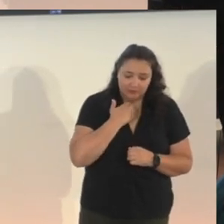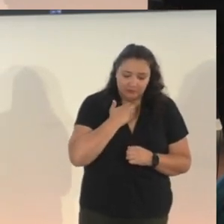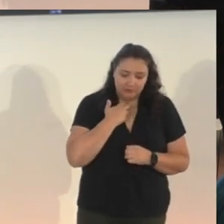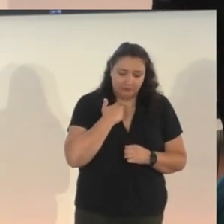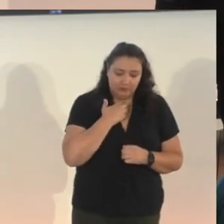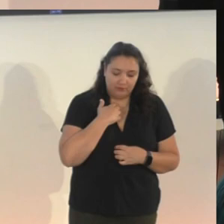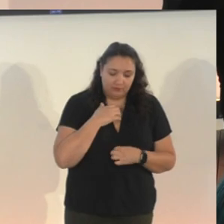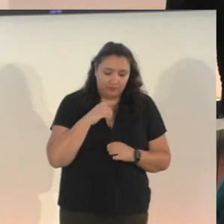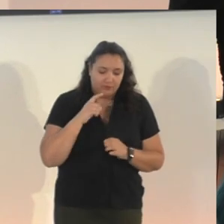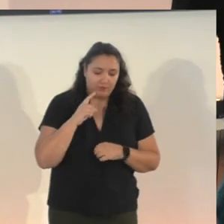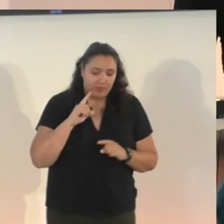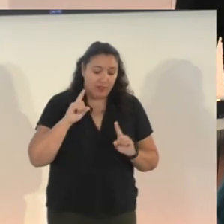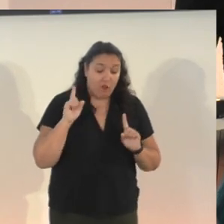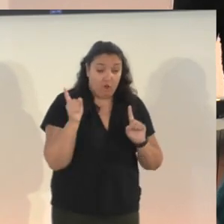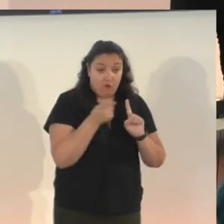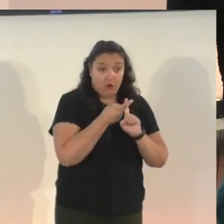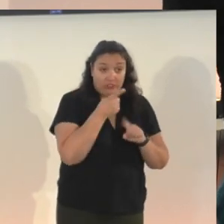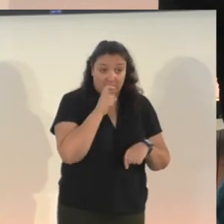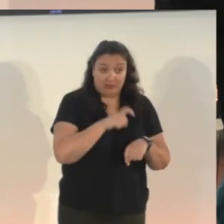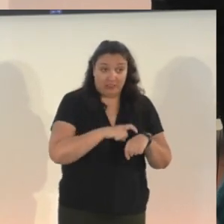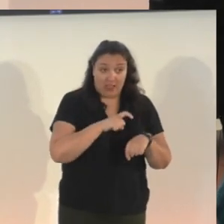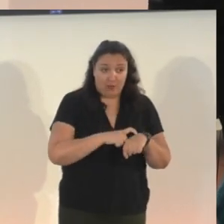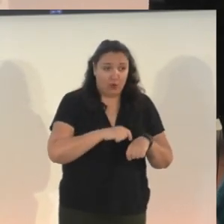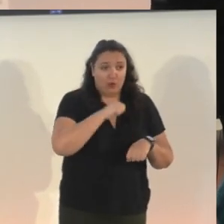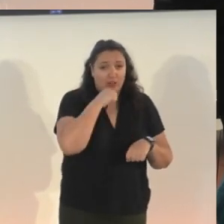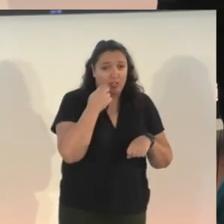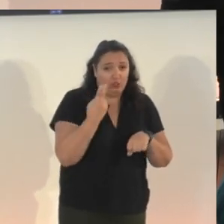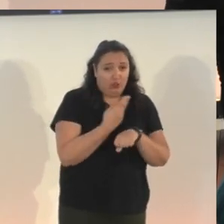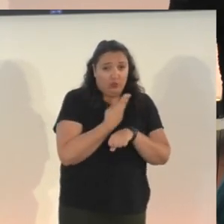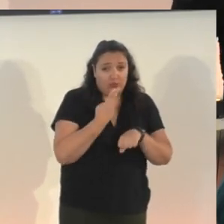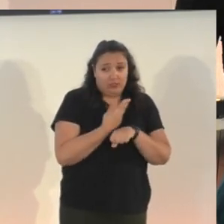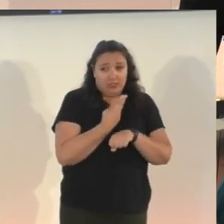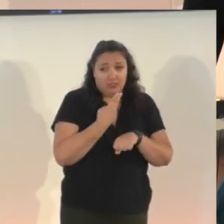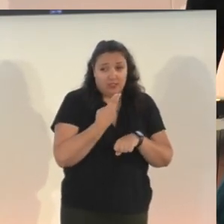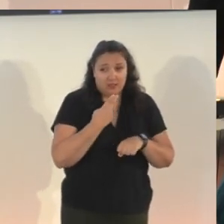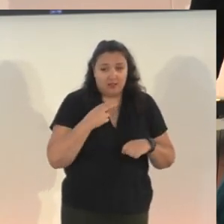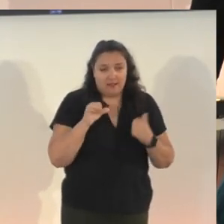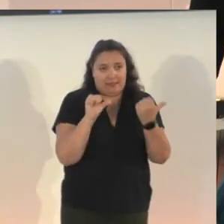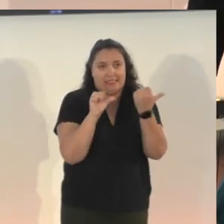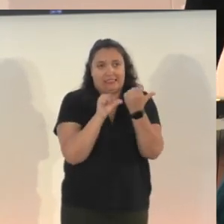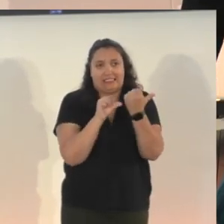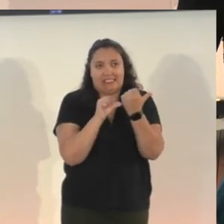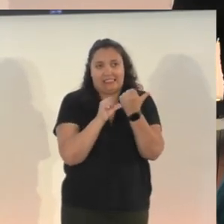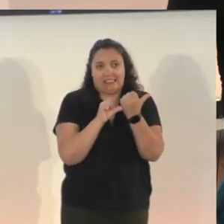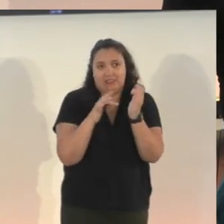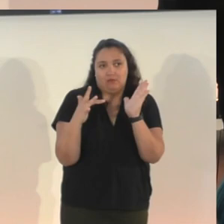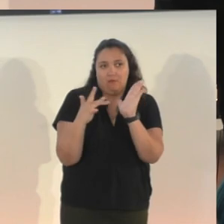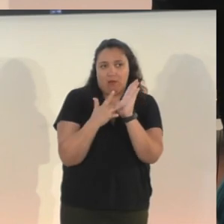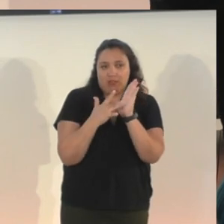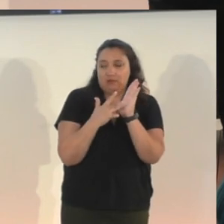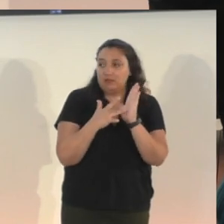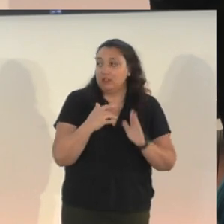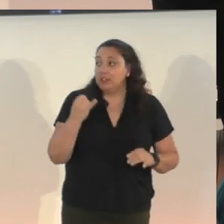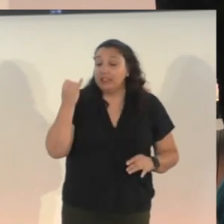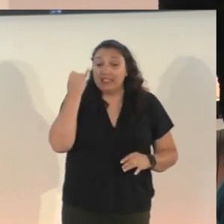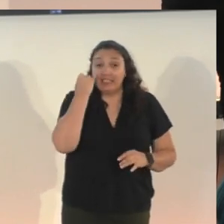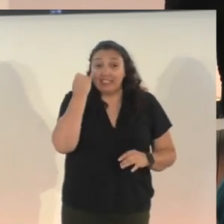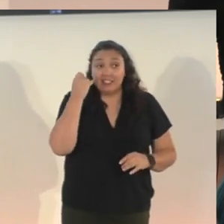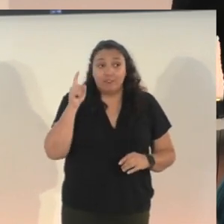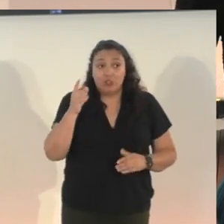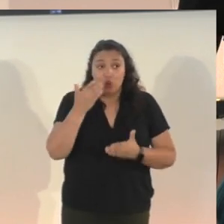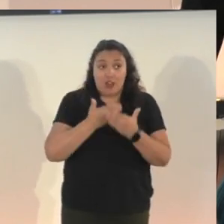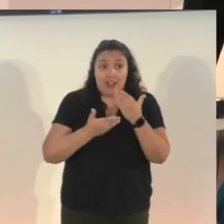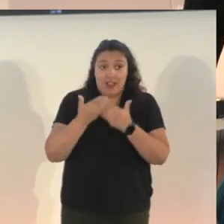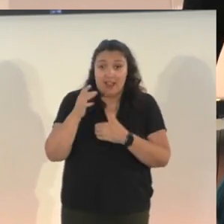design wasn't using the assist button yet. When you scanned your hand over objects,